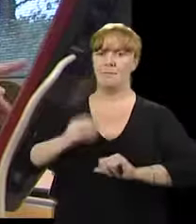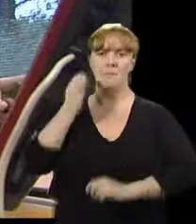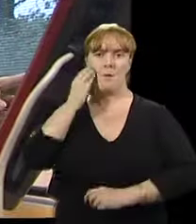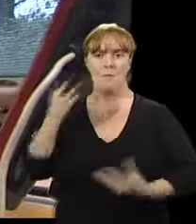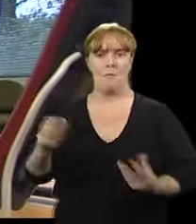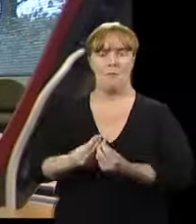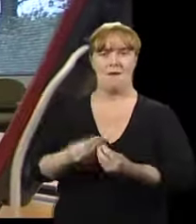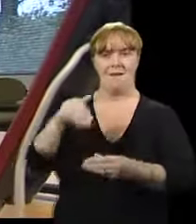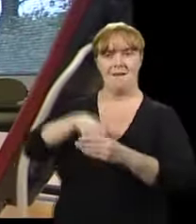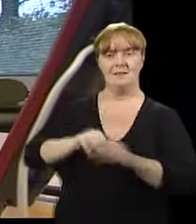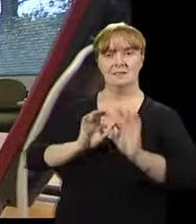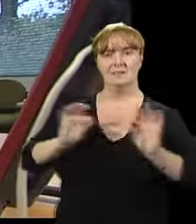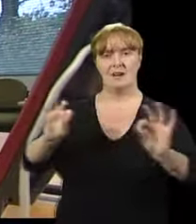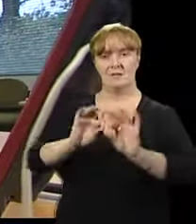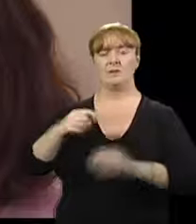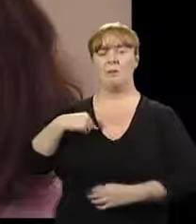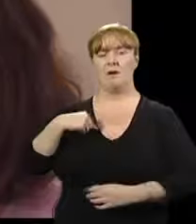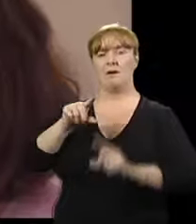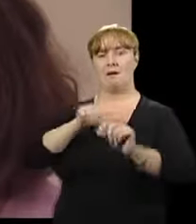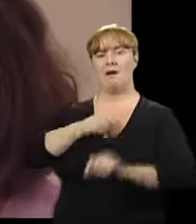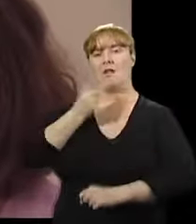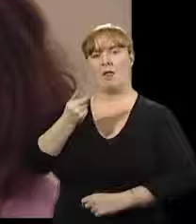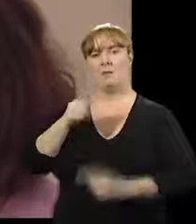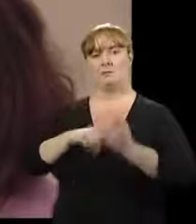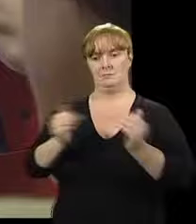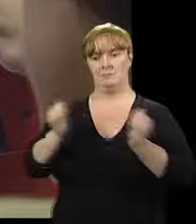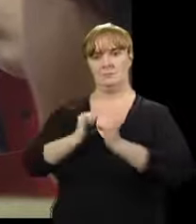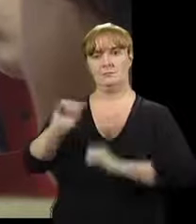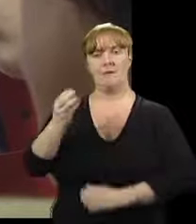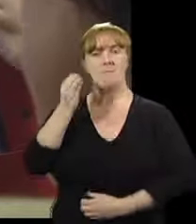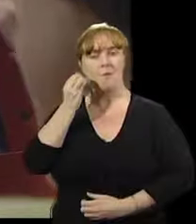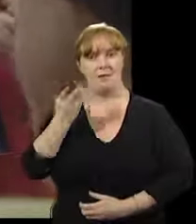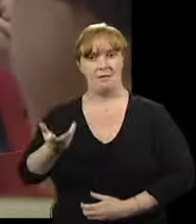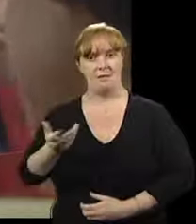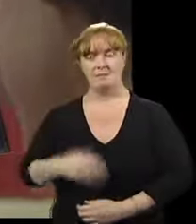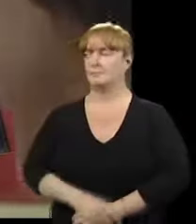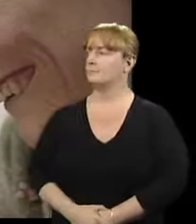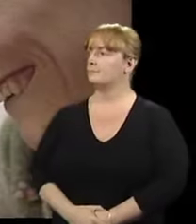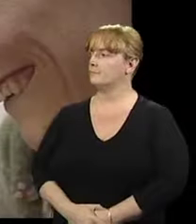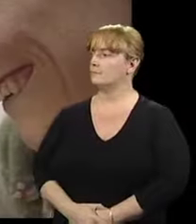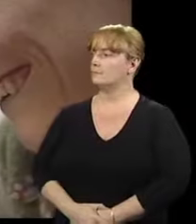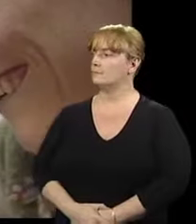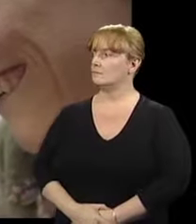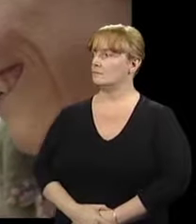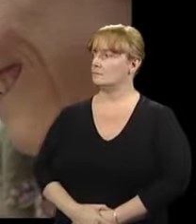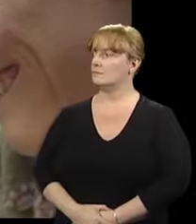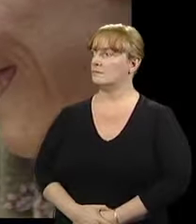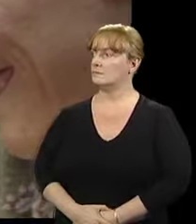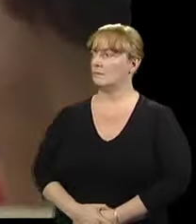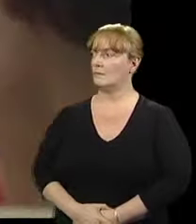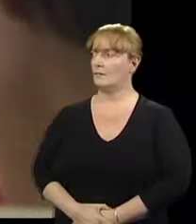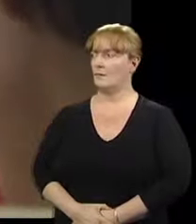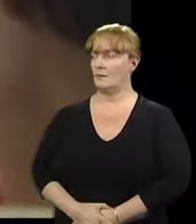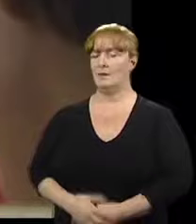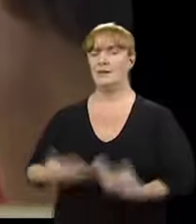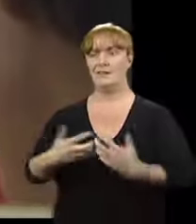to use another software programme that was more compatible with the mobile phone. Yep, that one, that's right. OK, so should we check if any messages